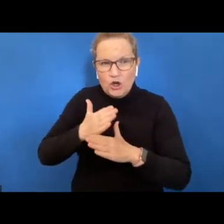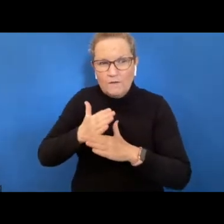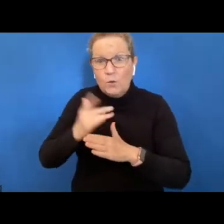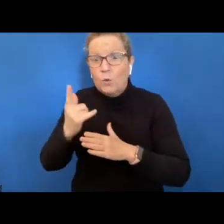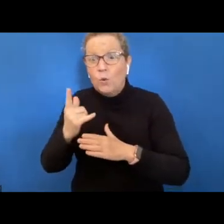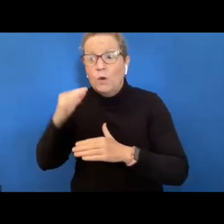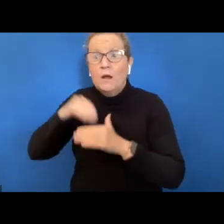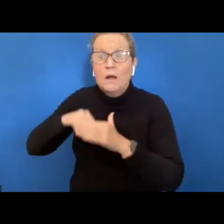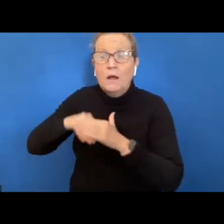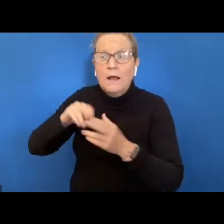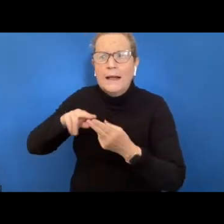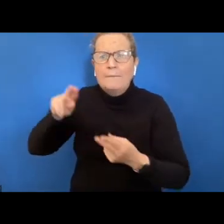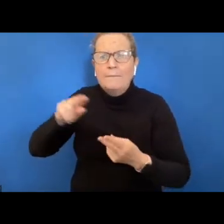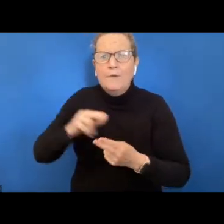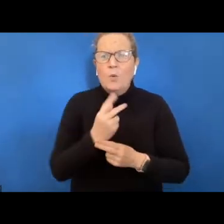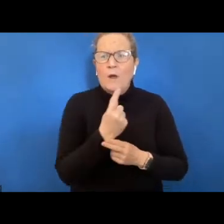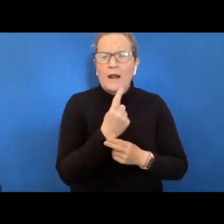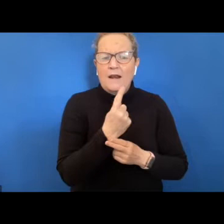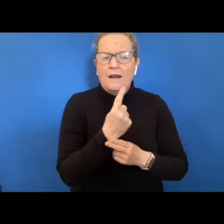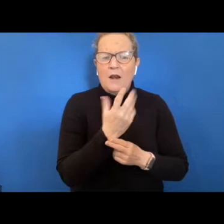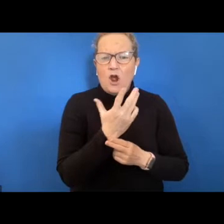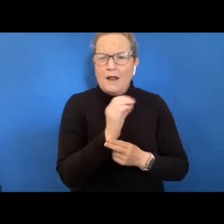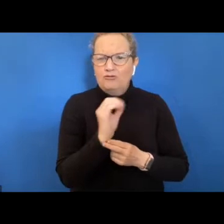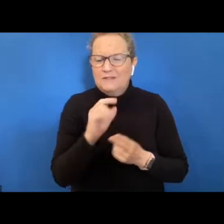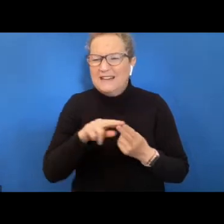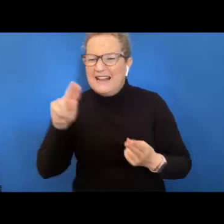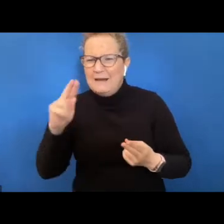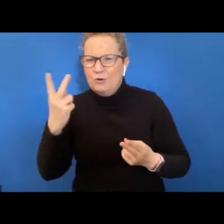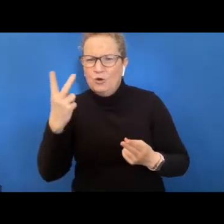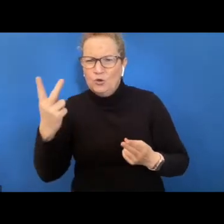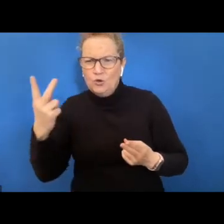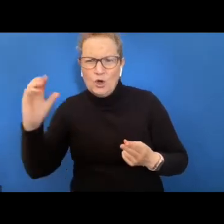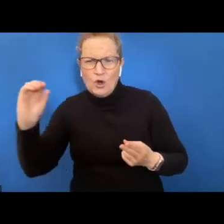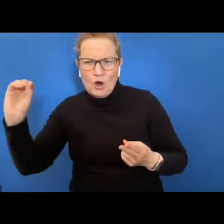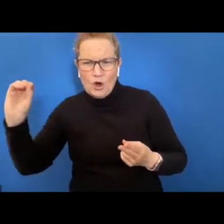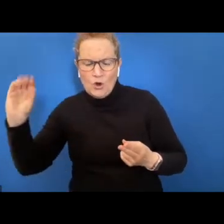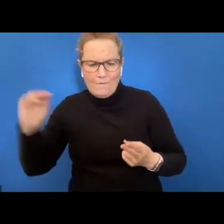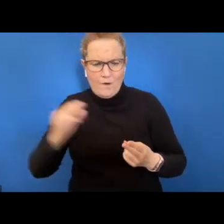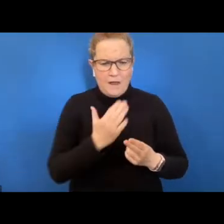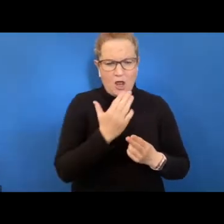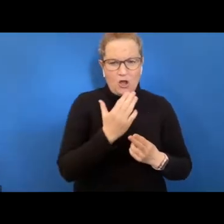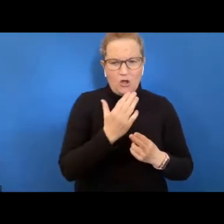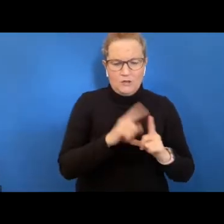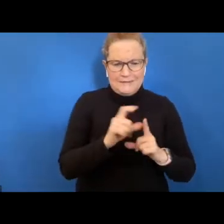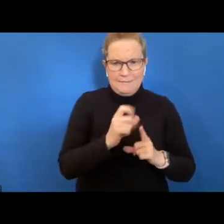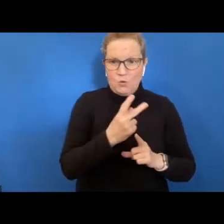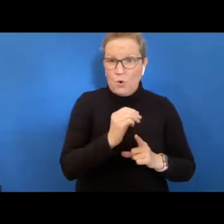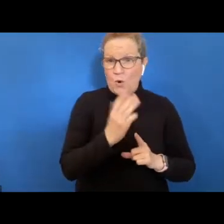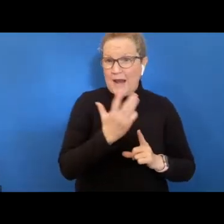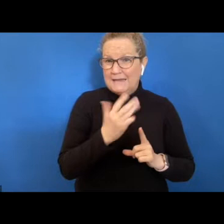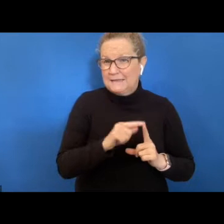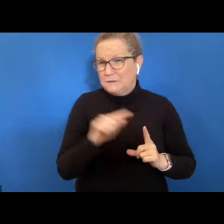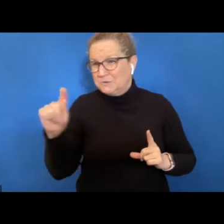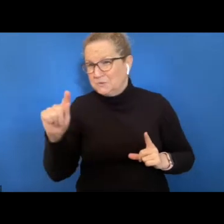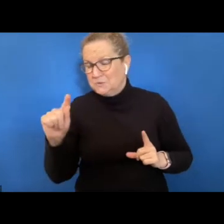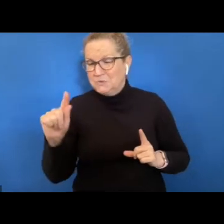from 1900 to around 2200 in the year from 2019 december 2019 to december